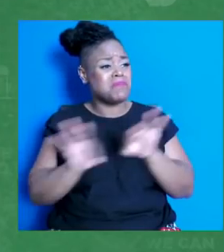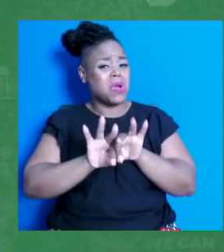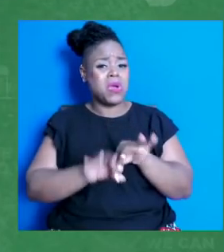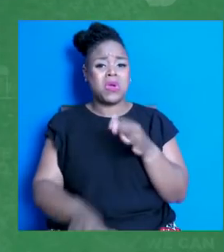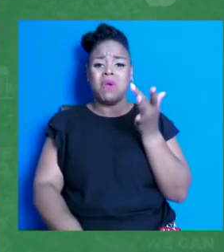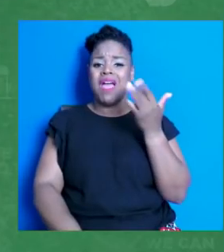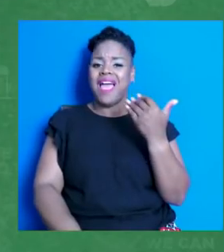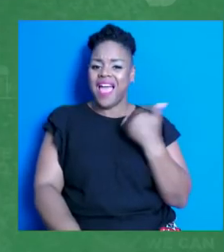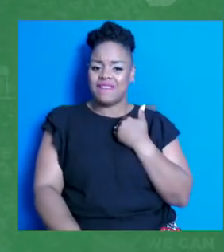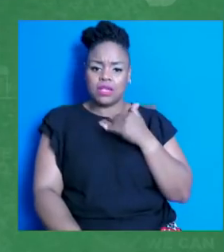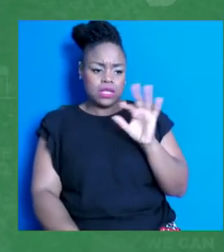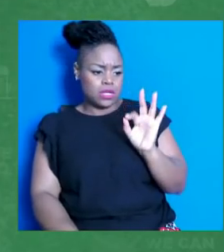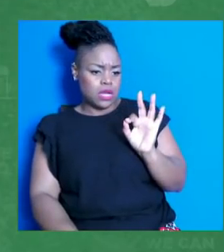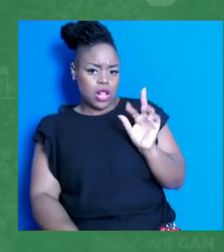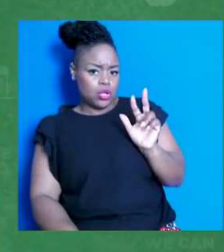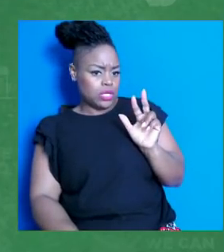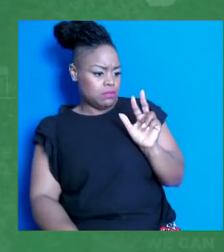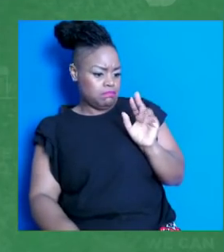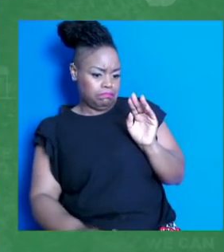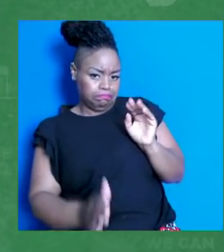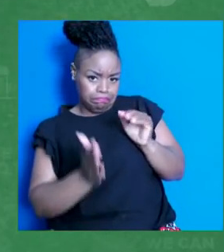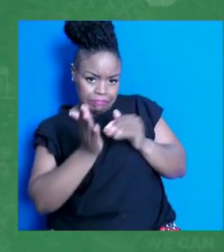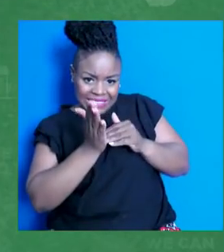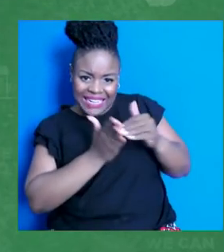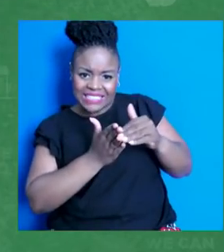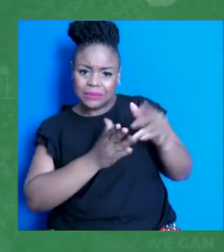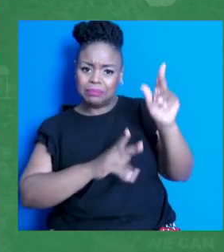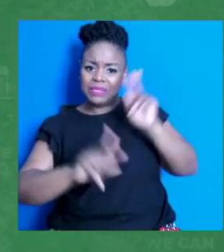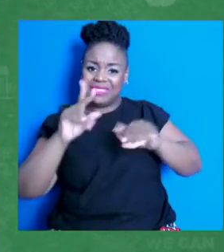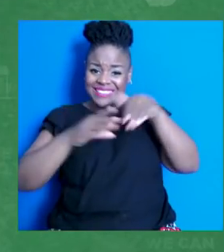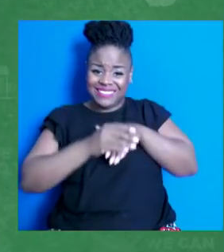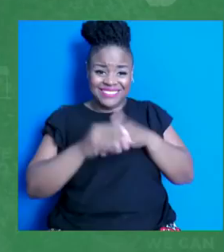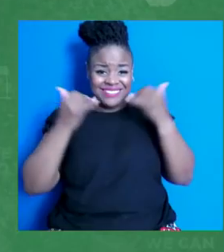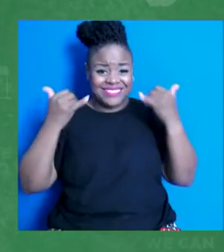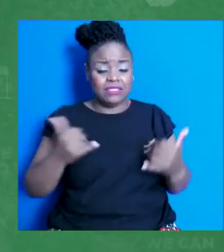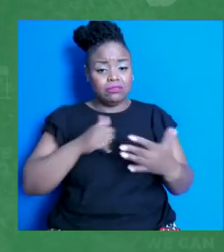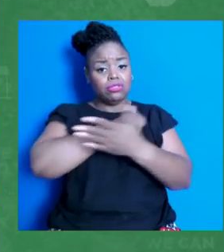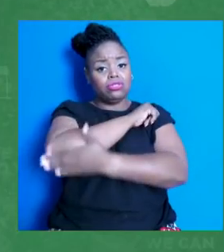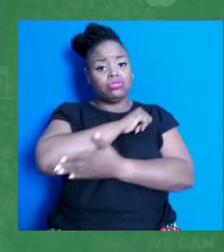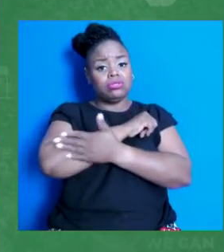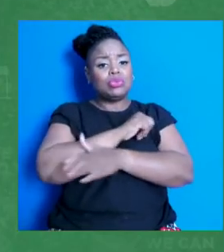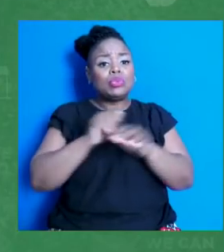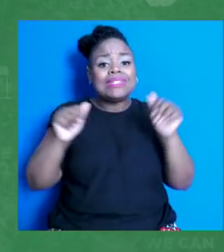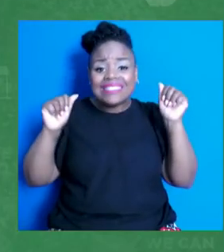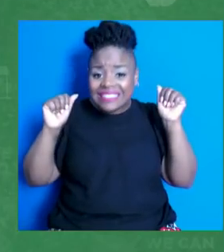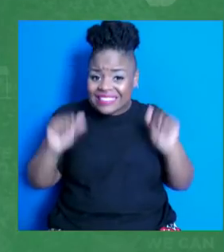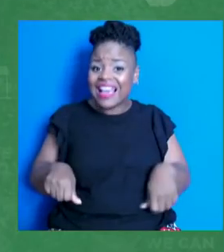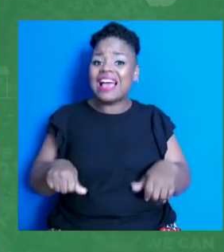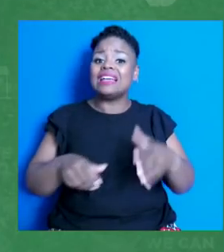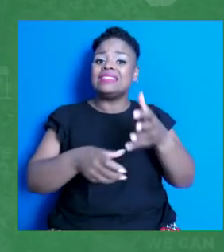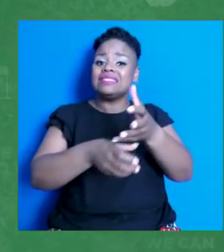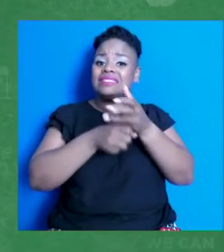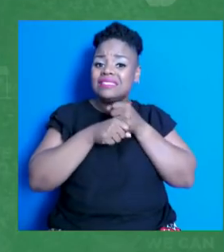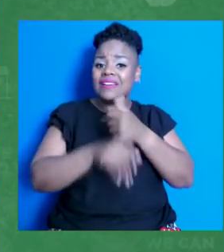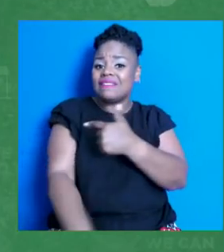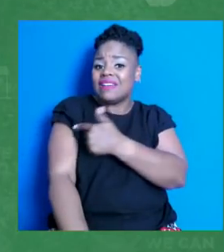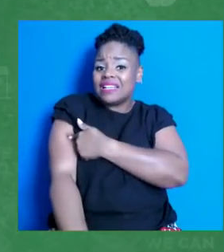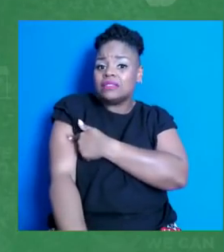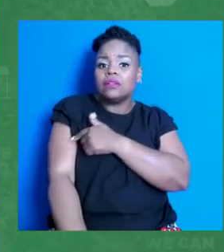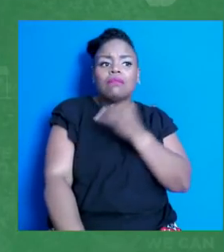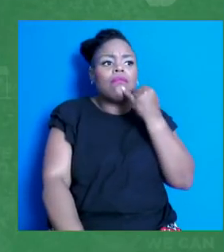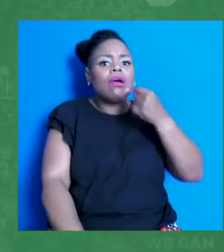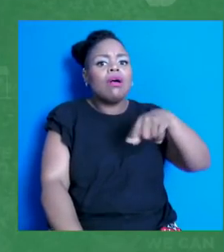people in this country who are eligible for vaccination who have not been vaccinated yet.